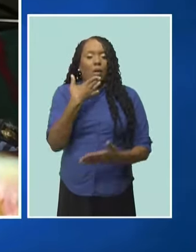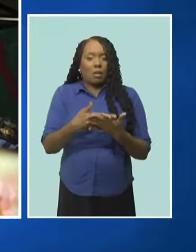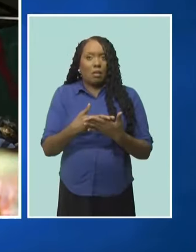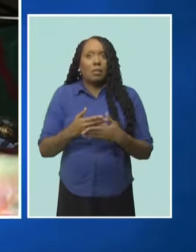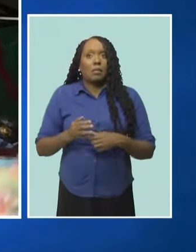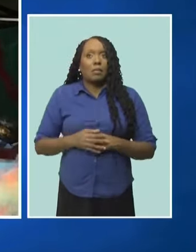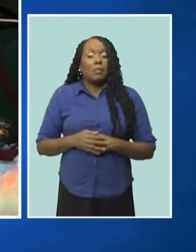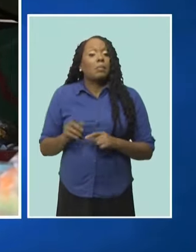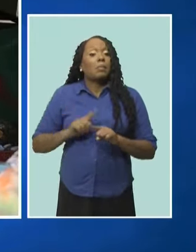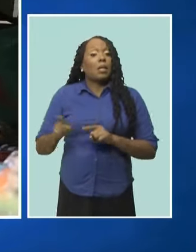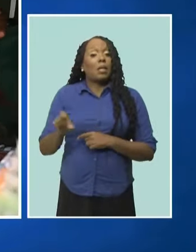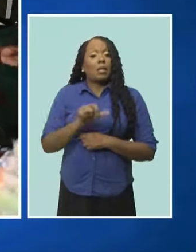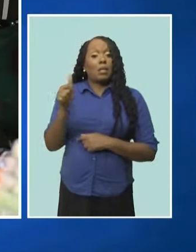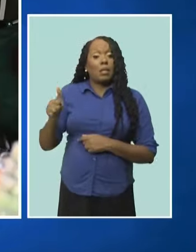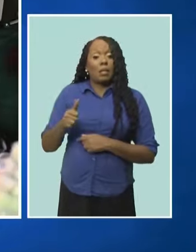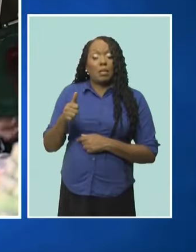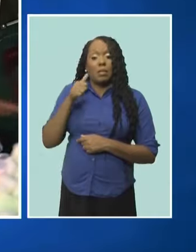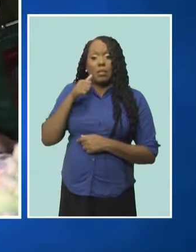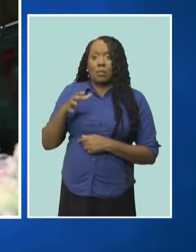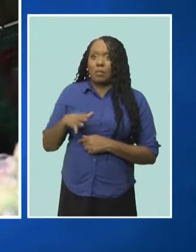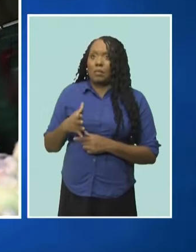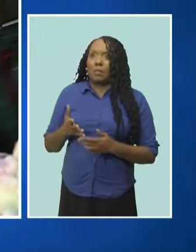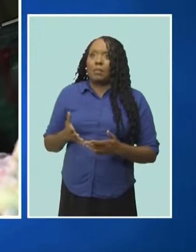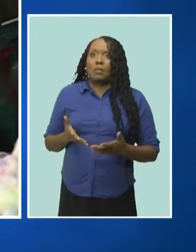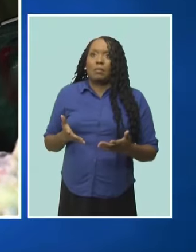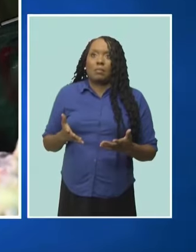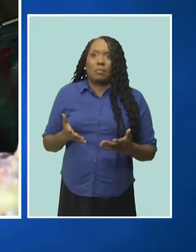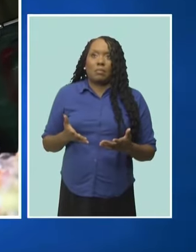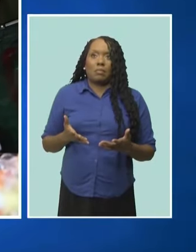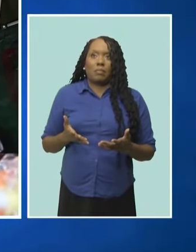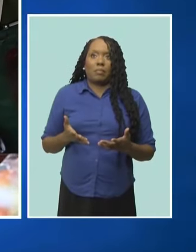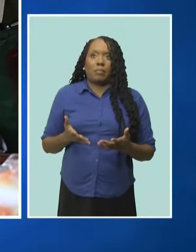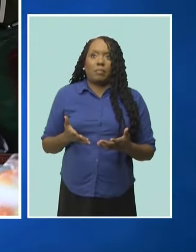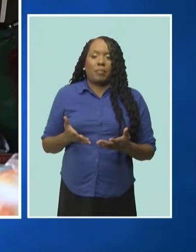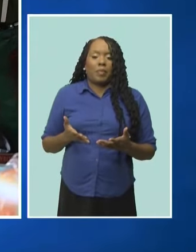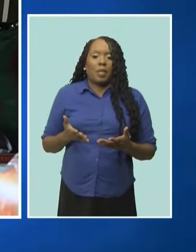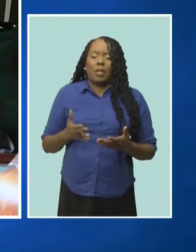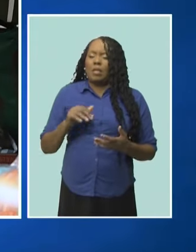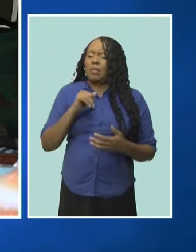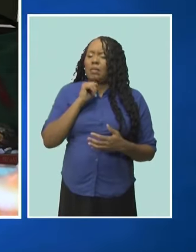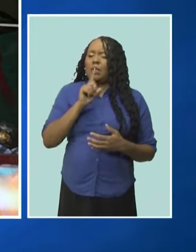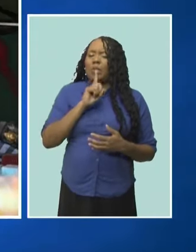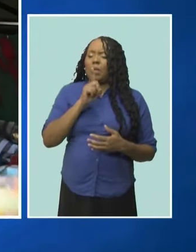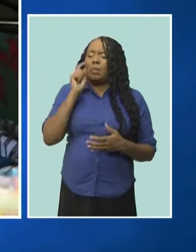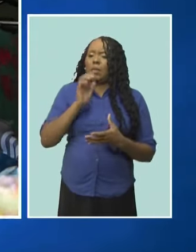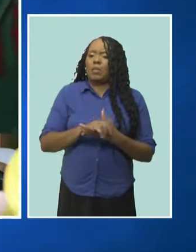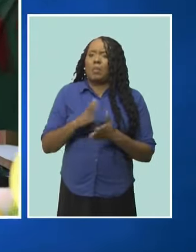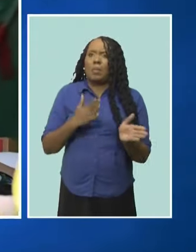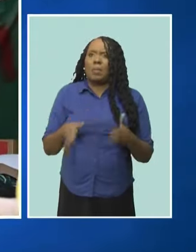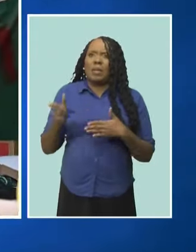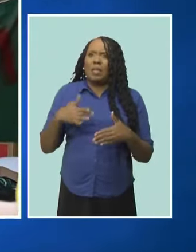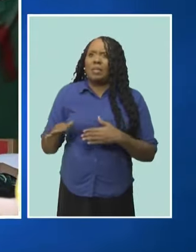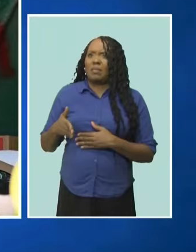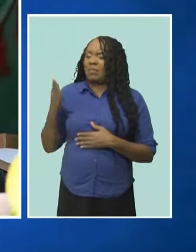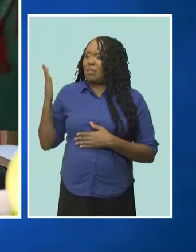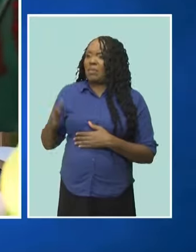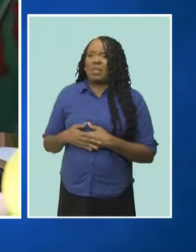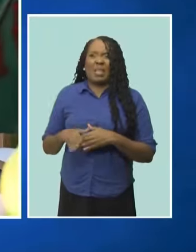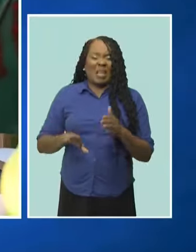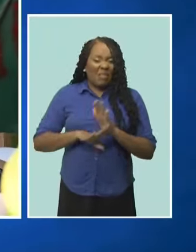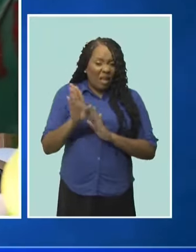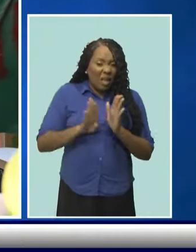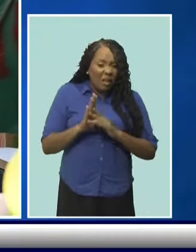Cheatsai vendor Princess Belgrave is not impressed by talk of plans of development. We develop, we're doing the